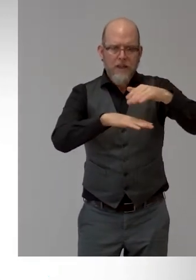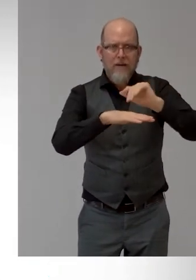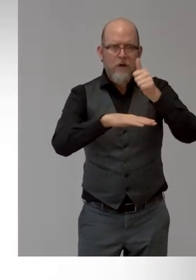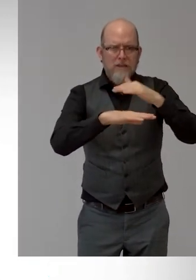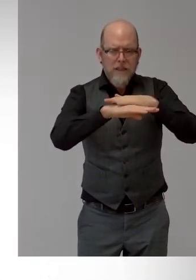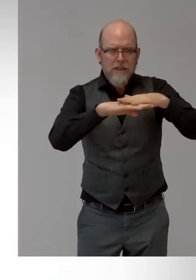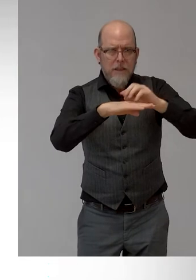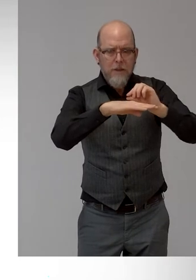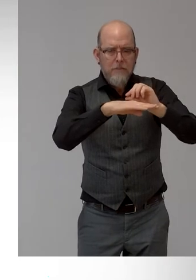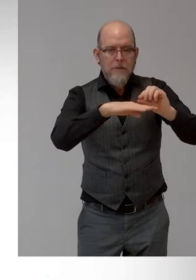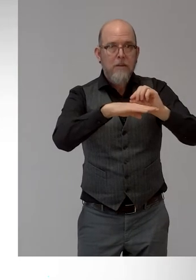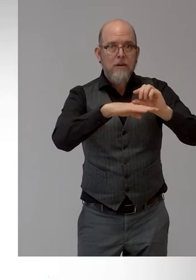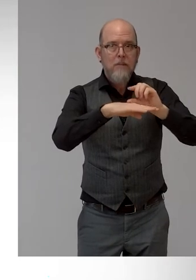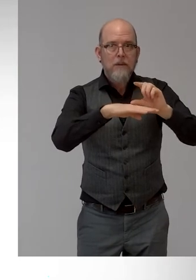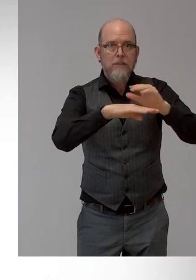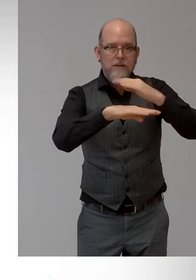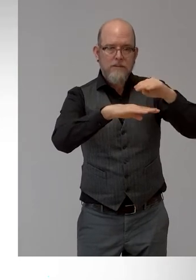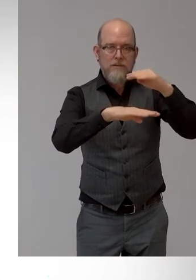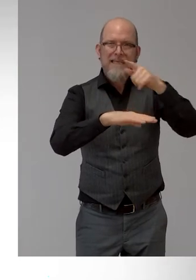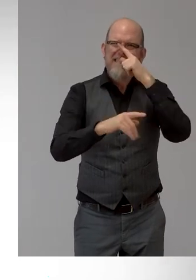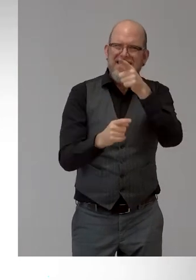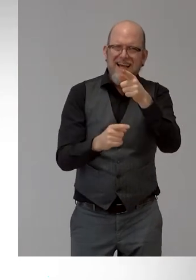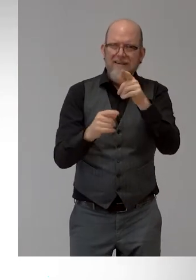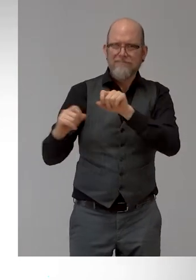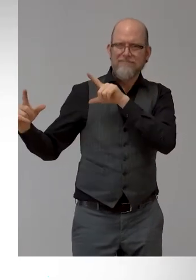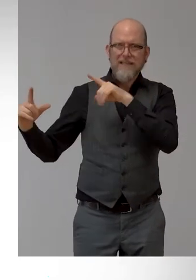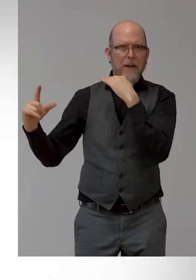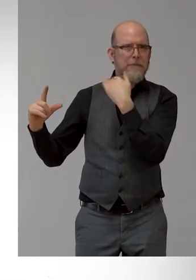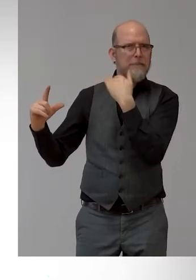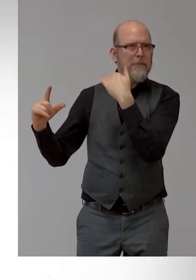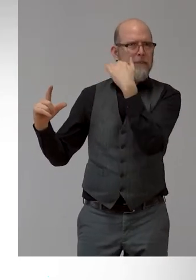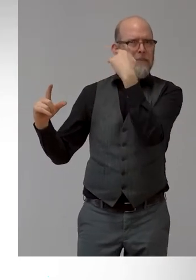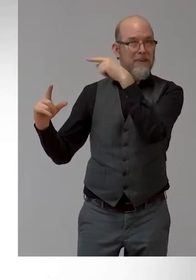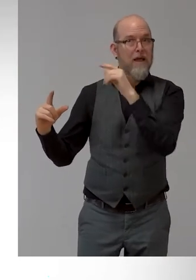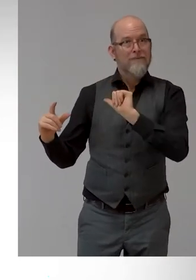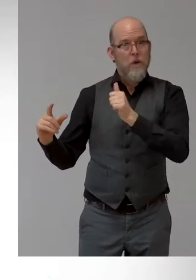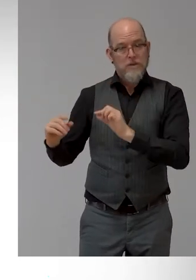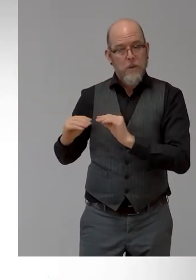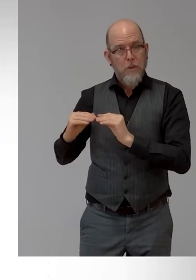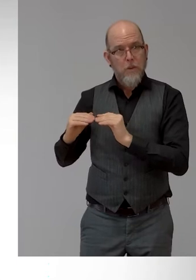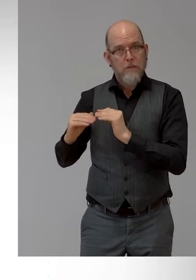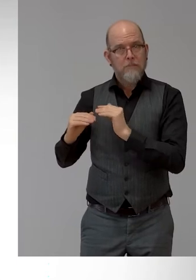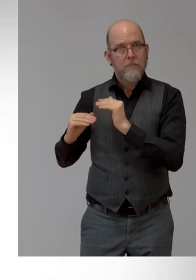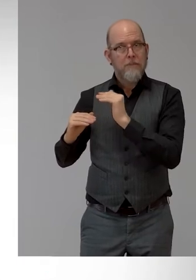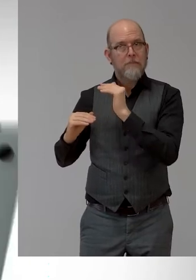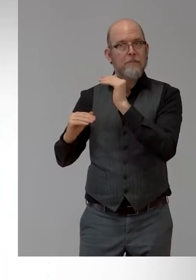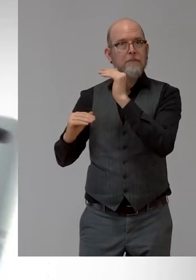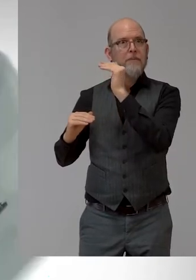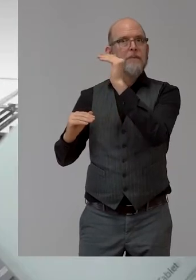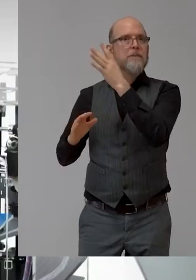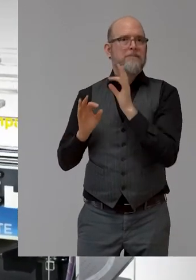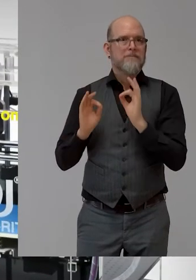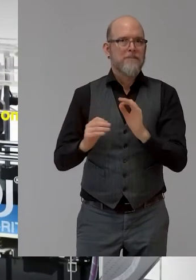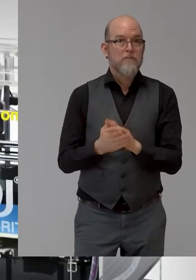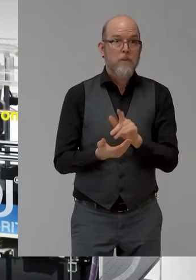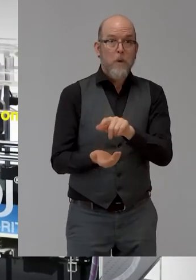3D printing. Software that scans it and then slices it into sessions to help the printer understand the shape and how